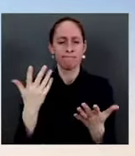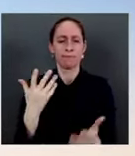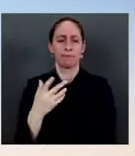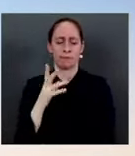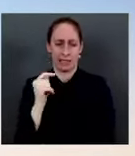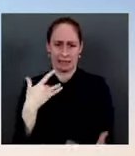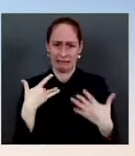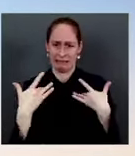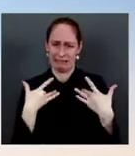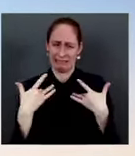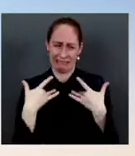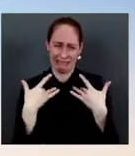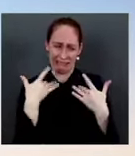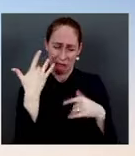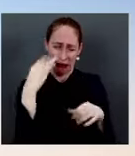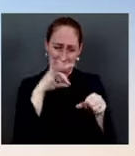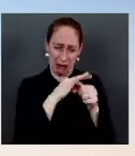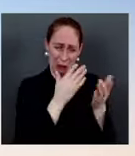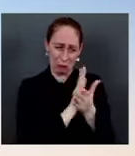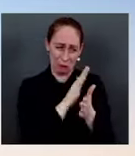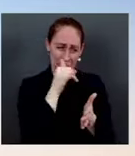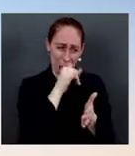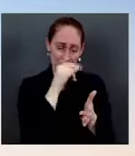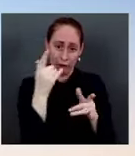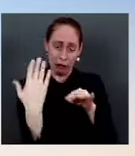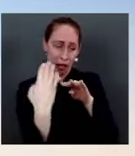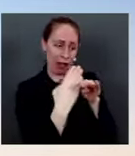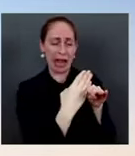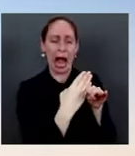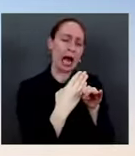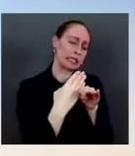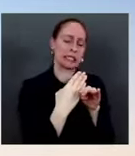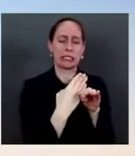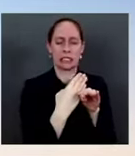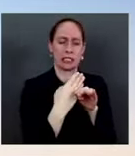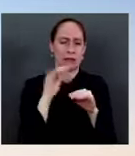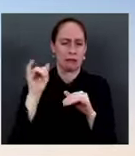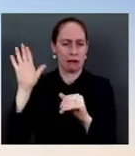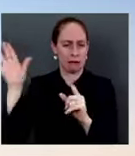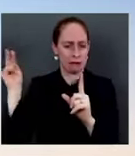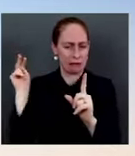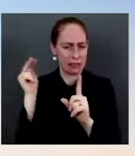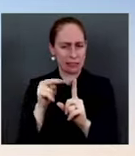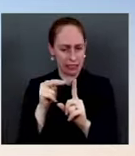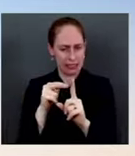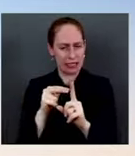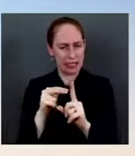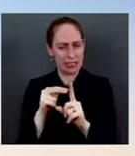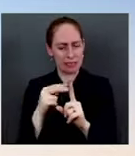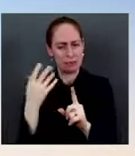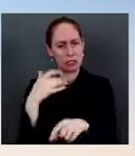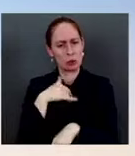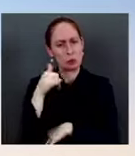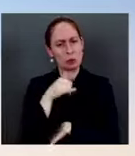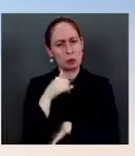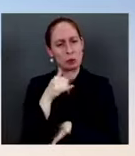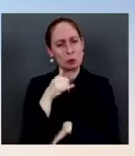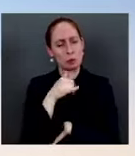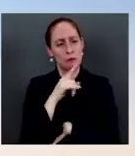his view, his strong view, that getting voting rights legislation passed is a fundamental